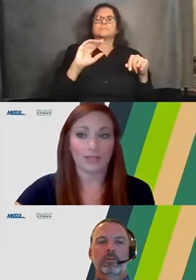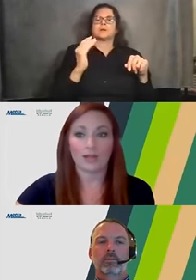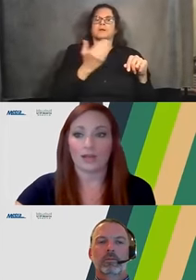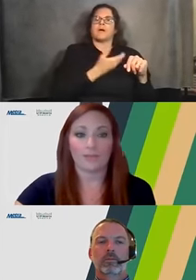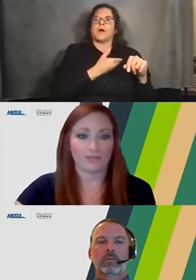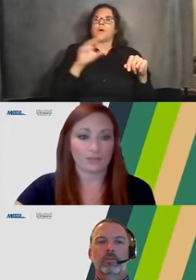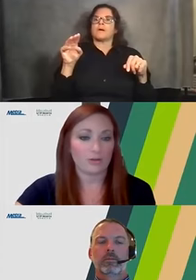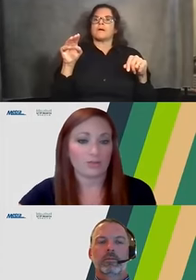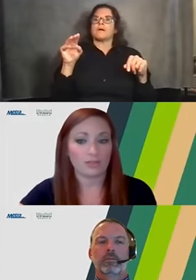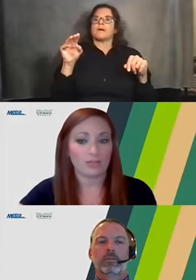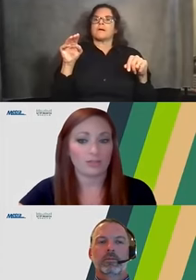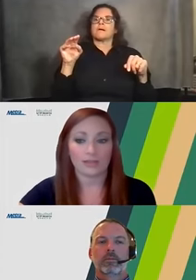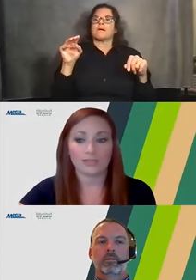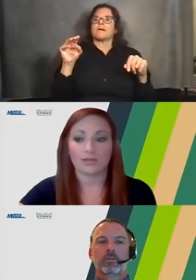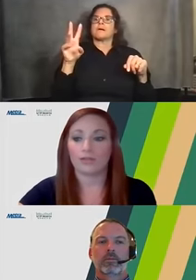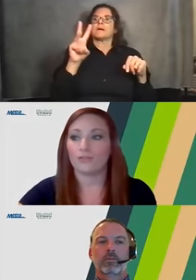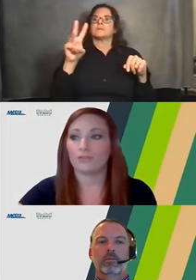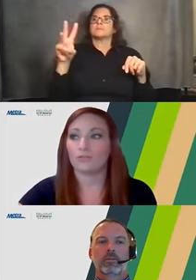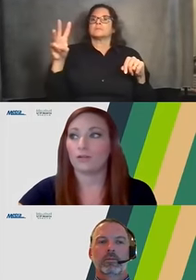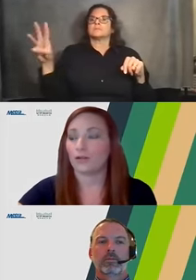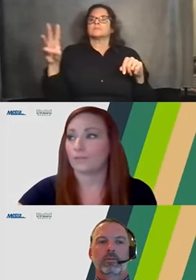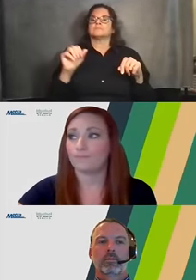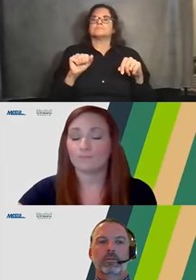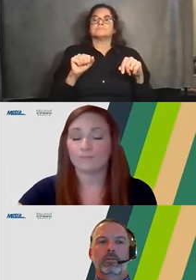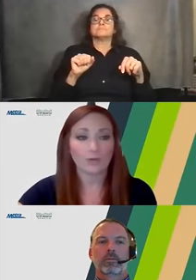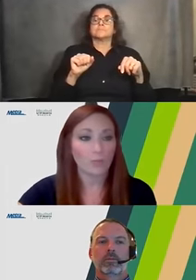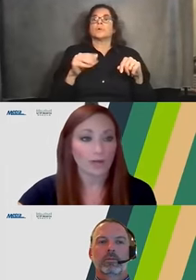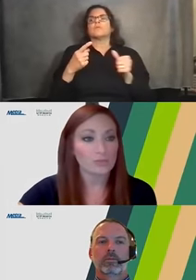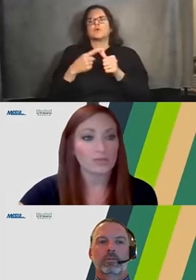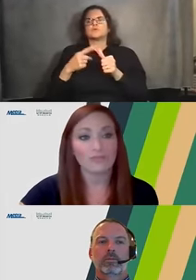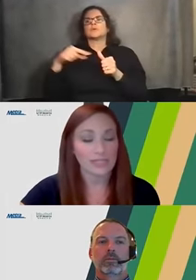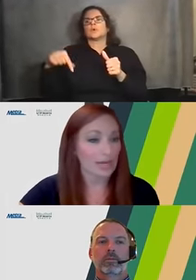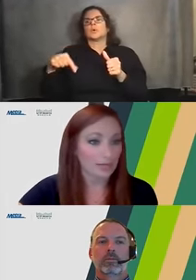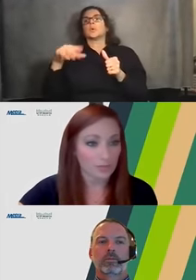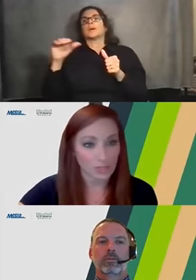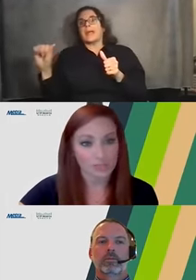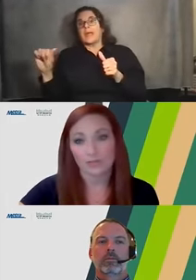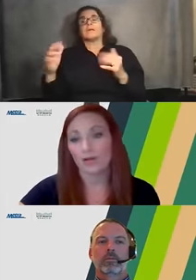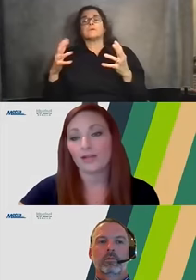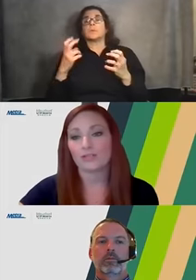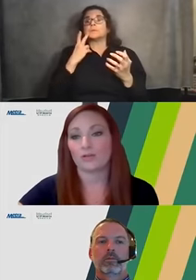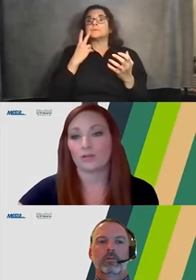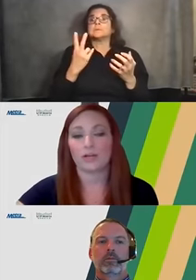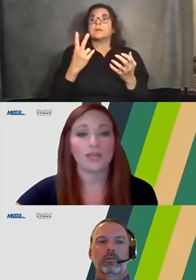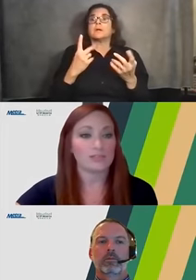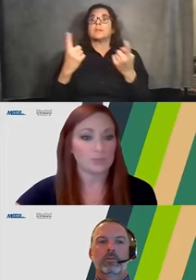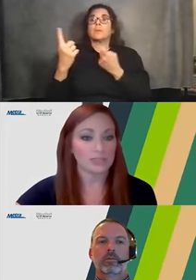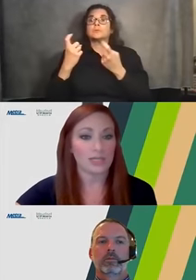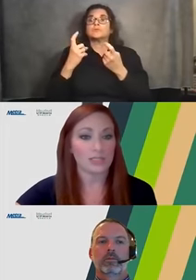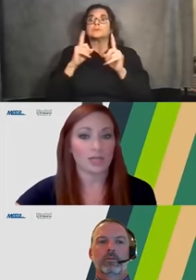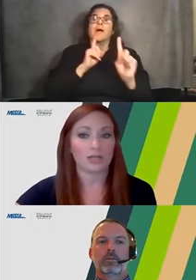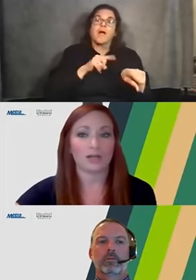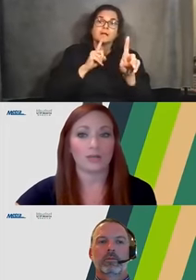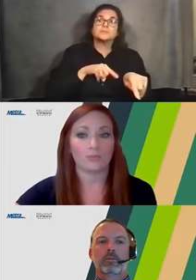slide after we go over the Q&A. So if you want to revisit any of the questions that were asked or this